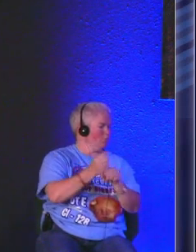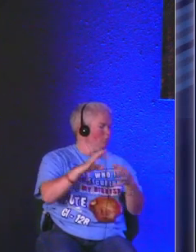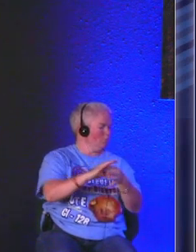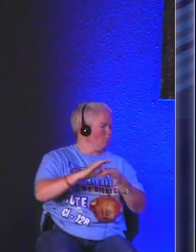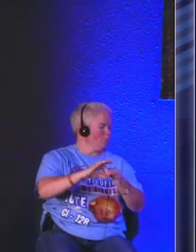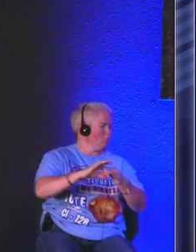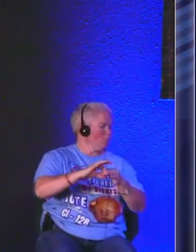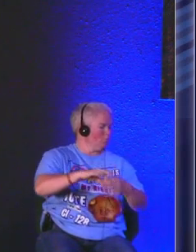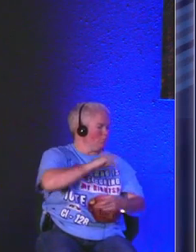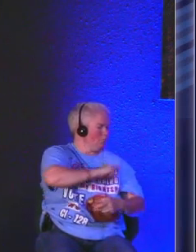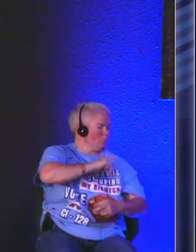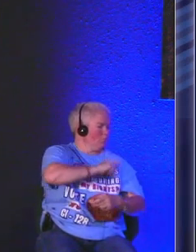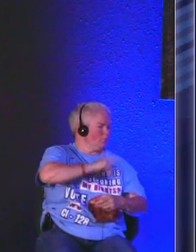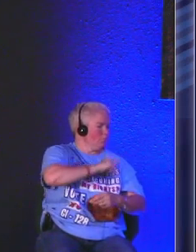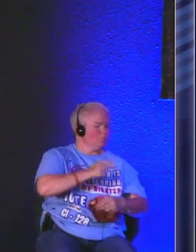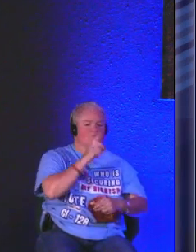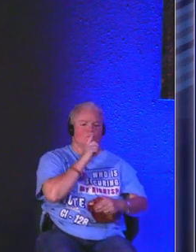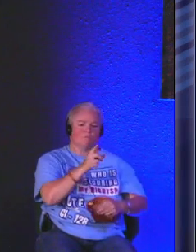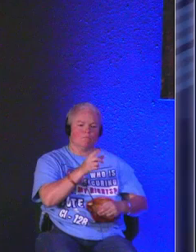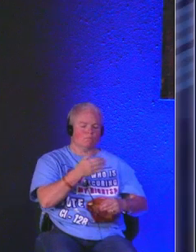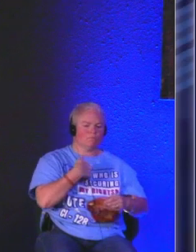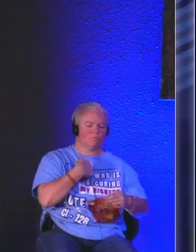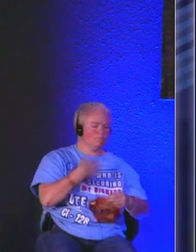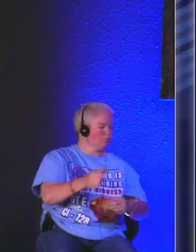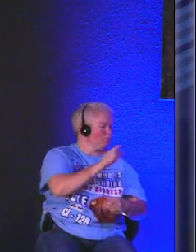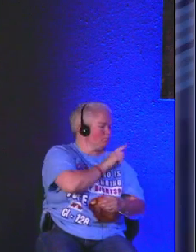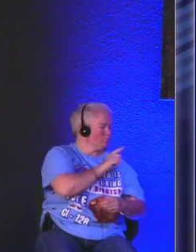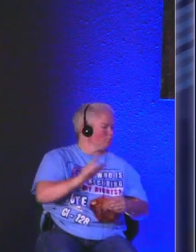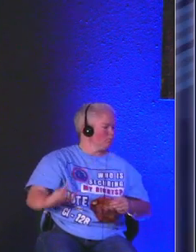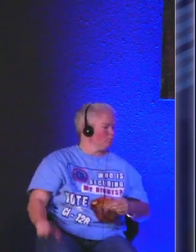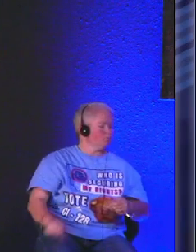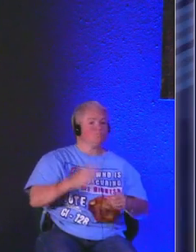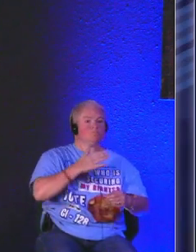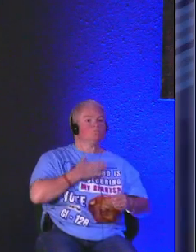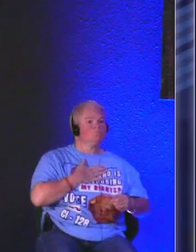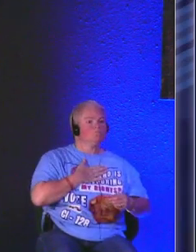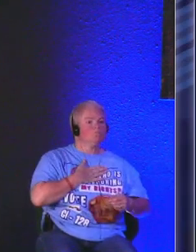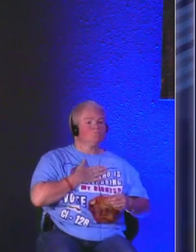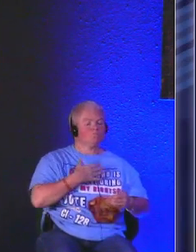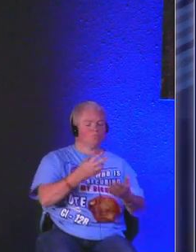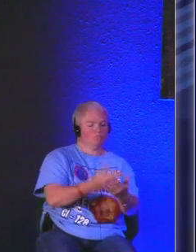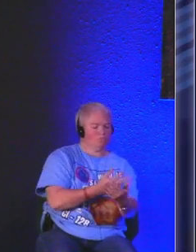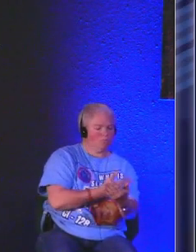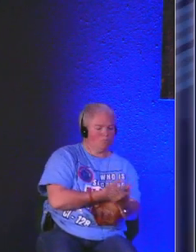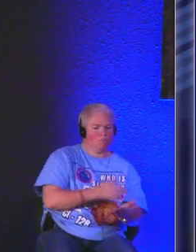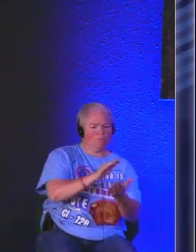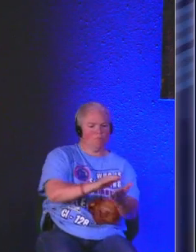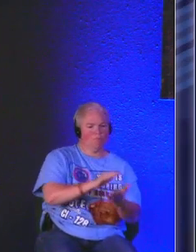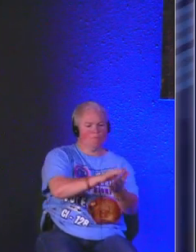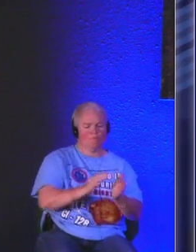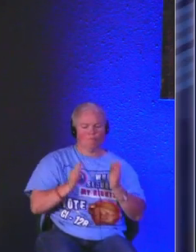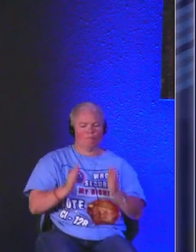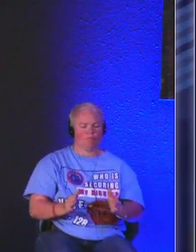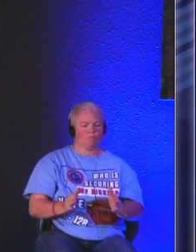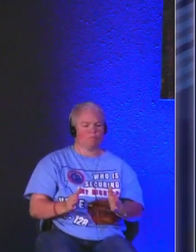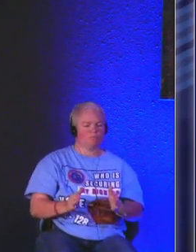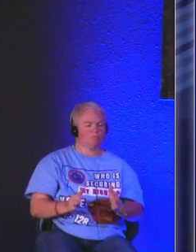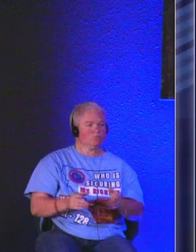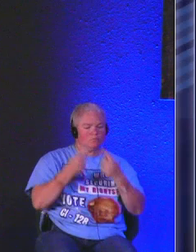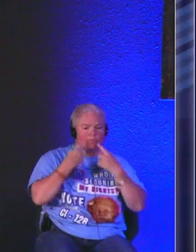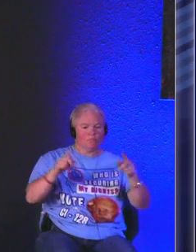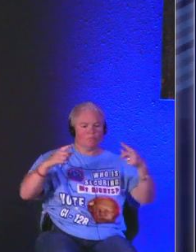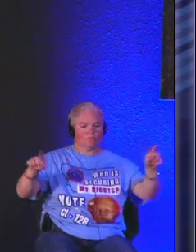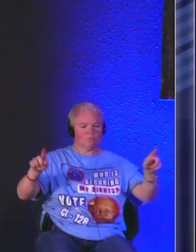personal in that he says the Lord is my shepherd right he's not